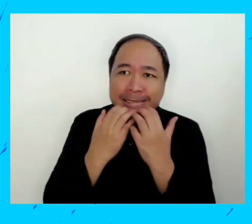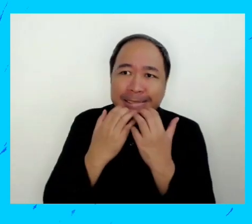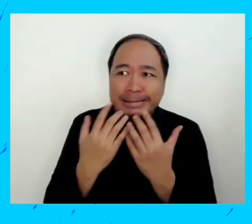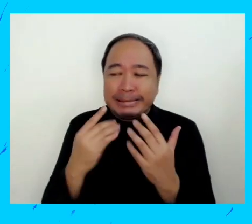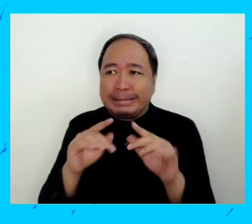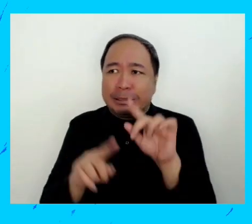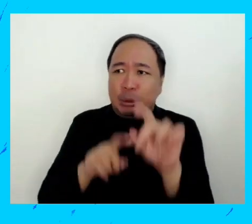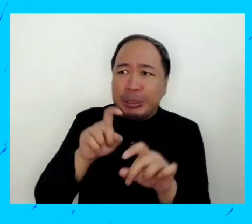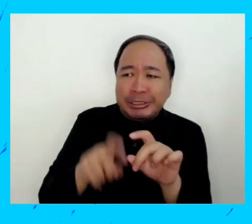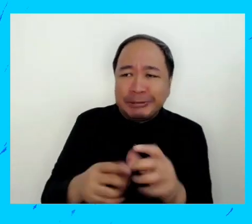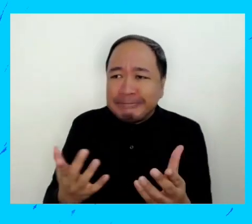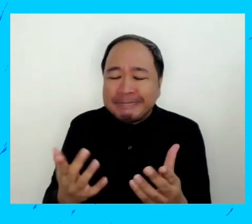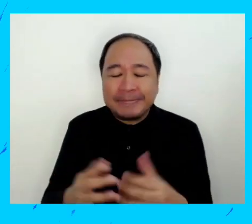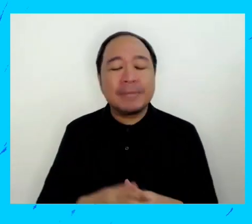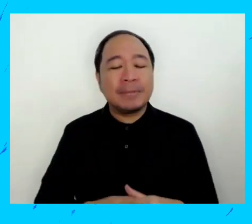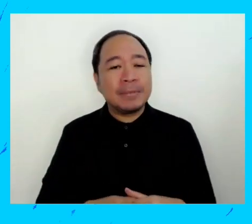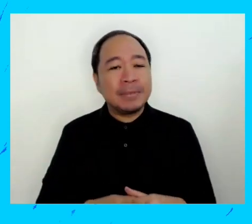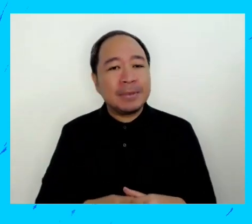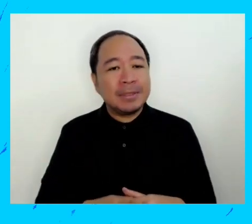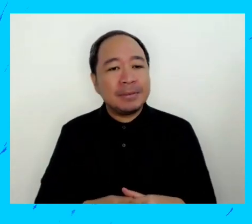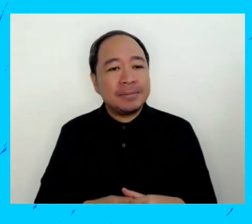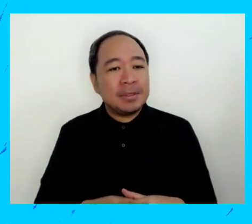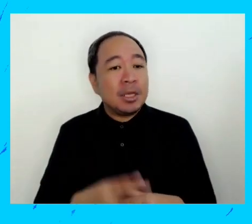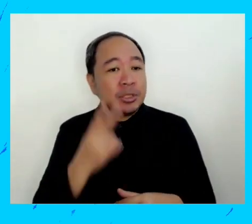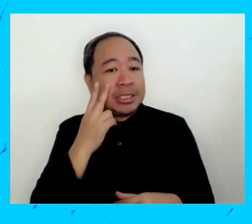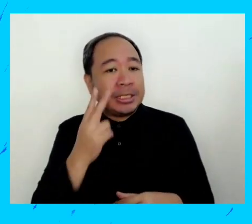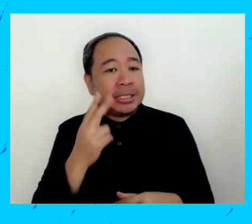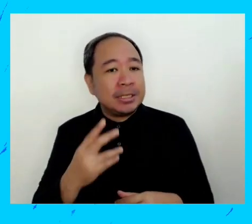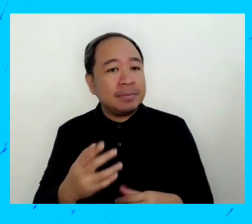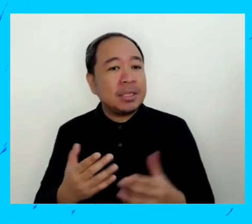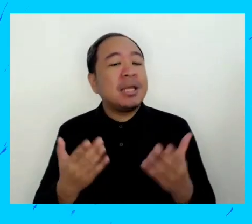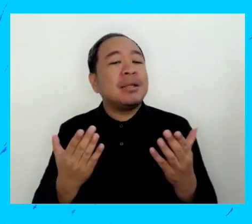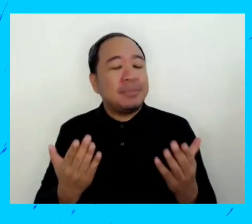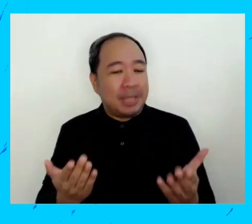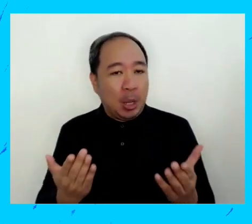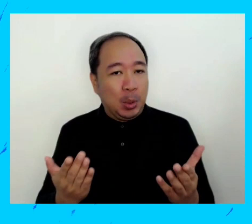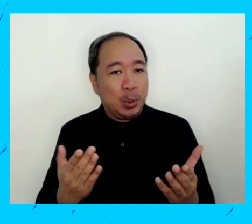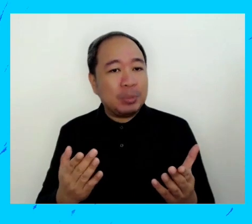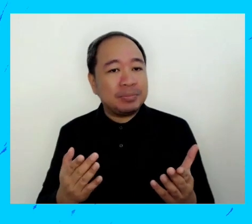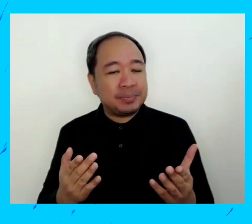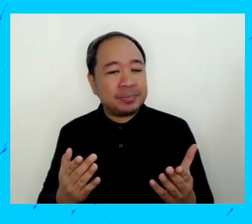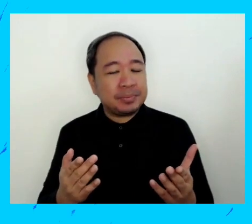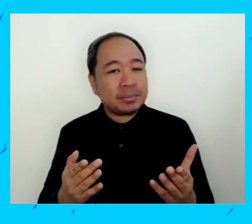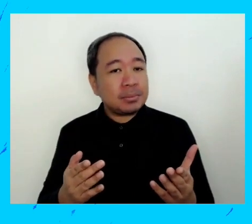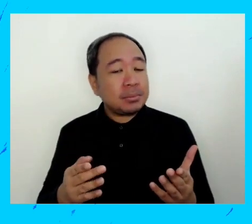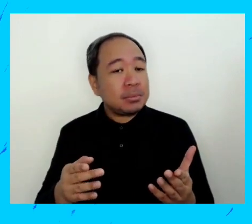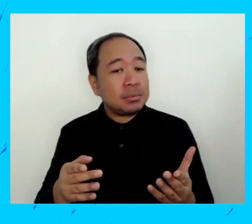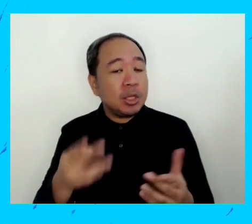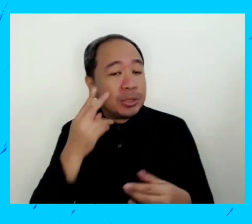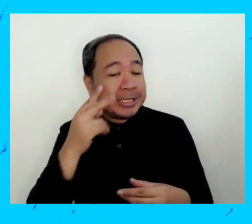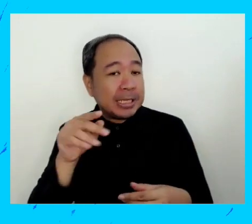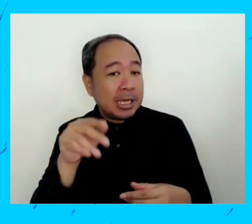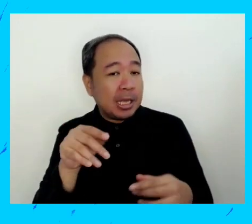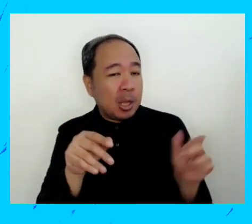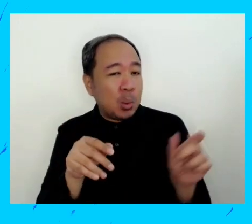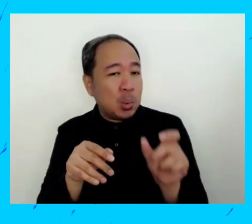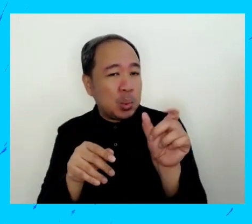¿Tienen miedo de hacer preguntas o qué pasa? Voy a ponerlo en palabras.